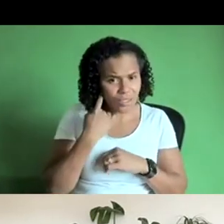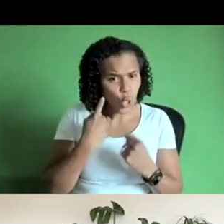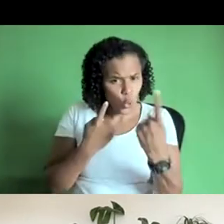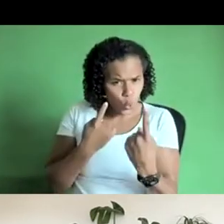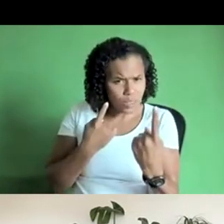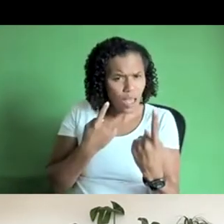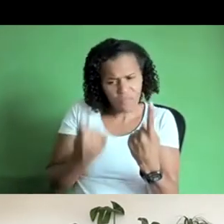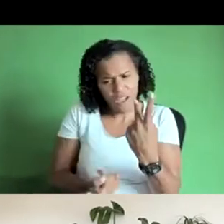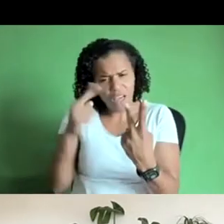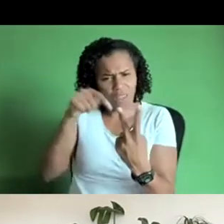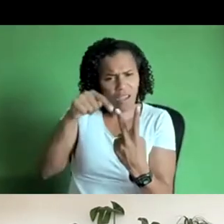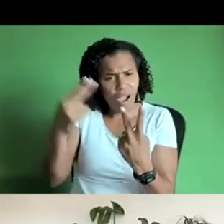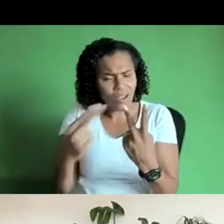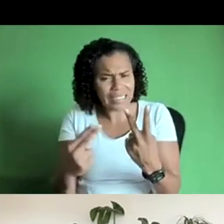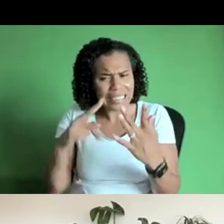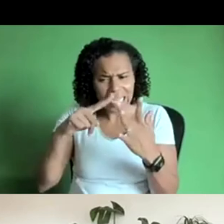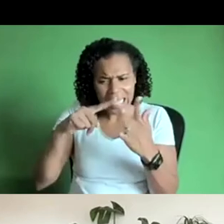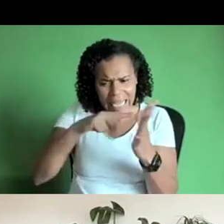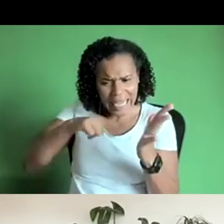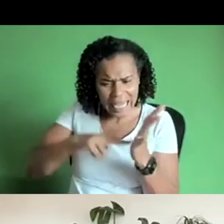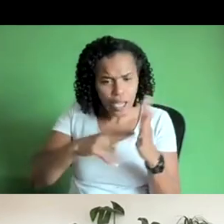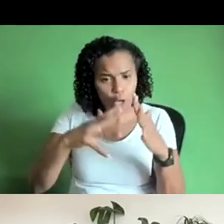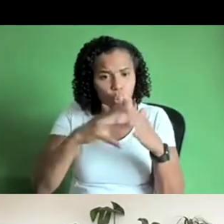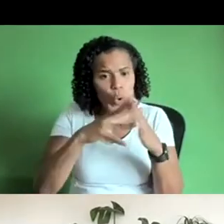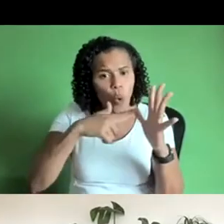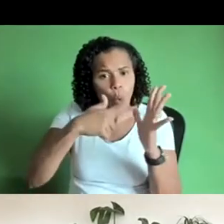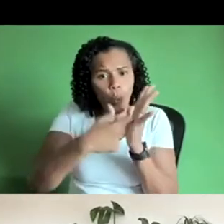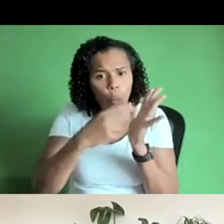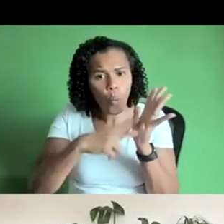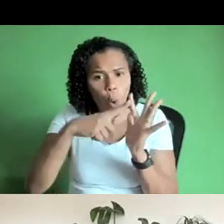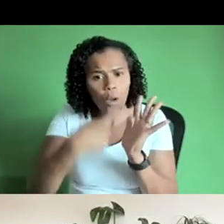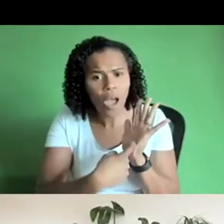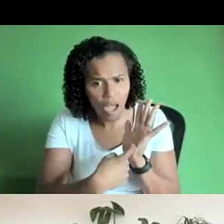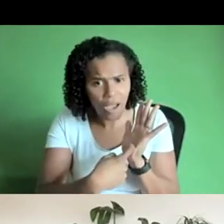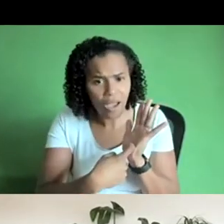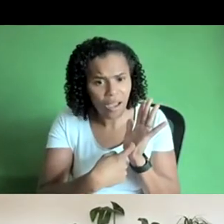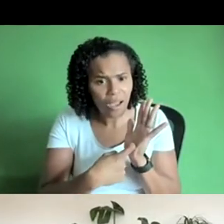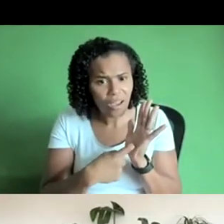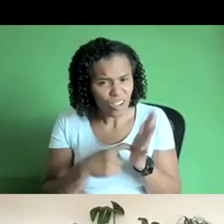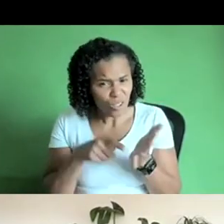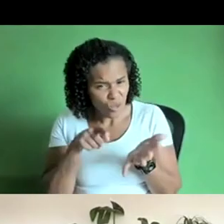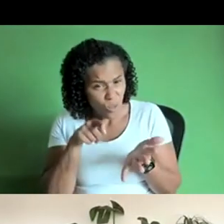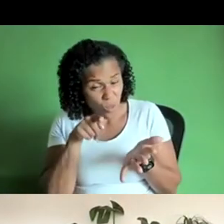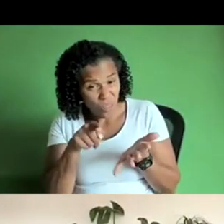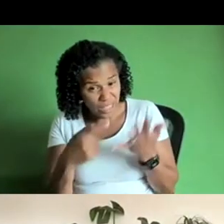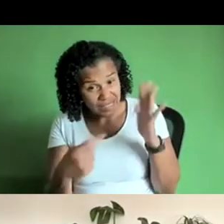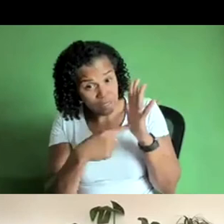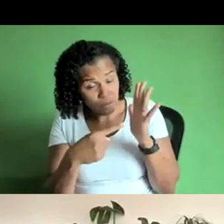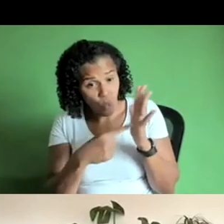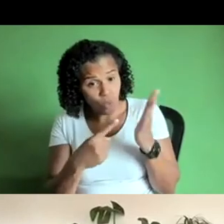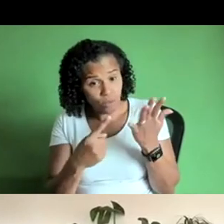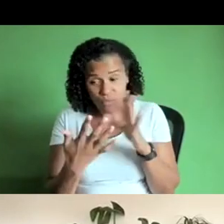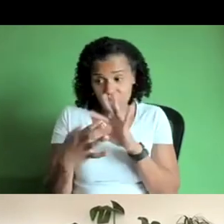warnast um so is that kind of quite integral to your creative process to work uh